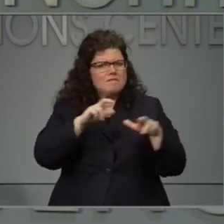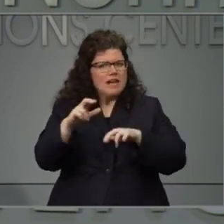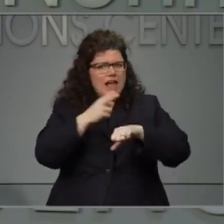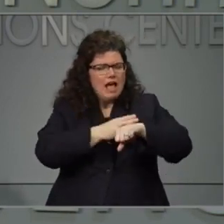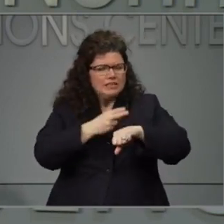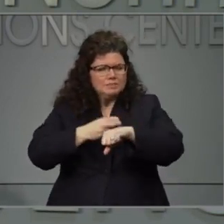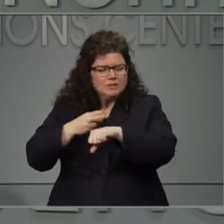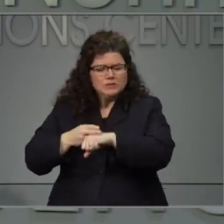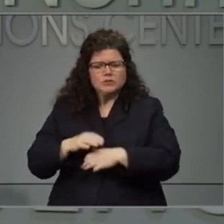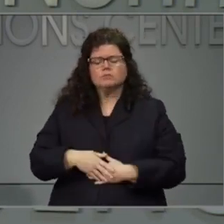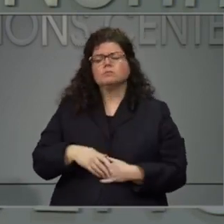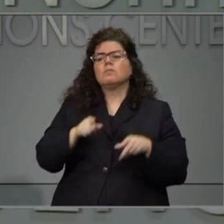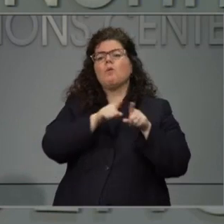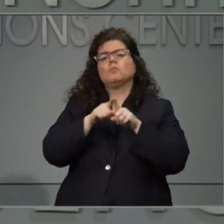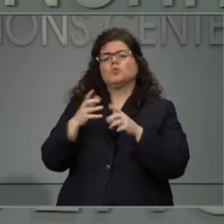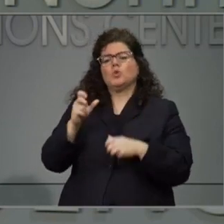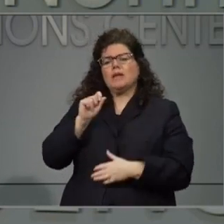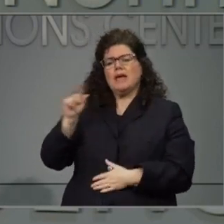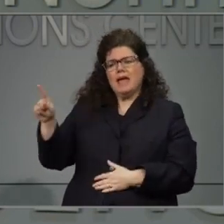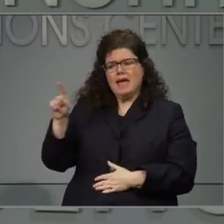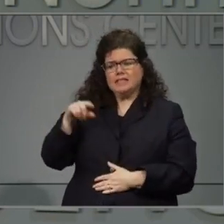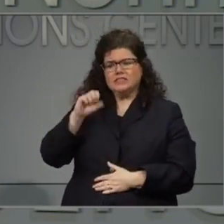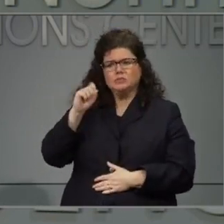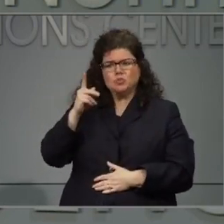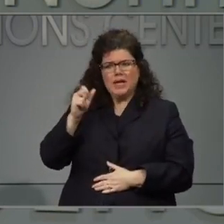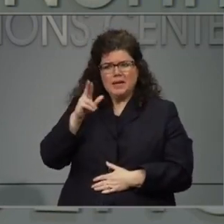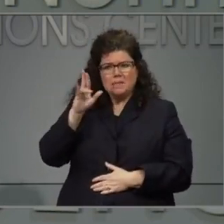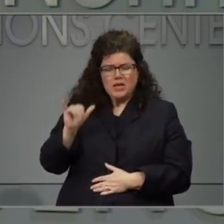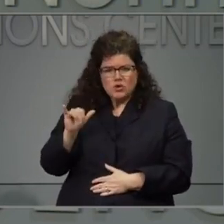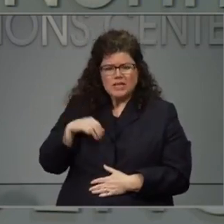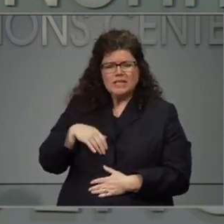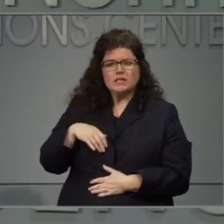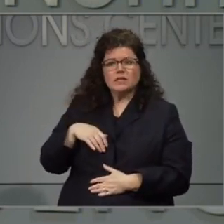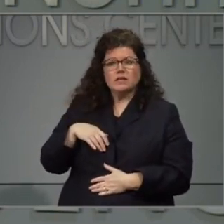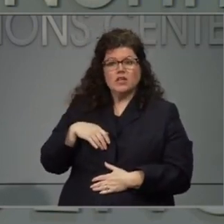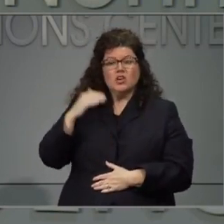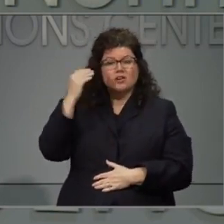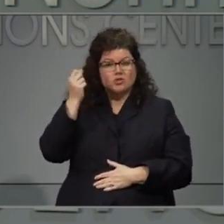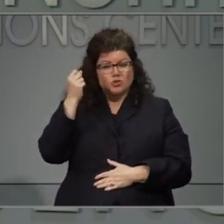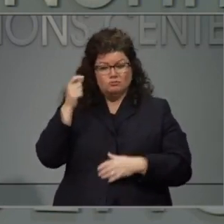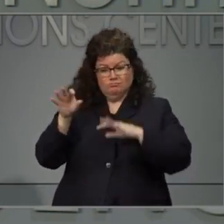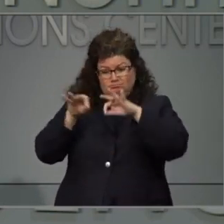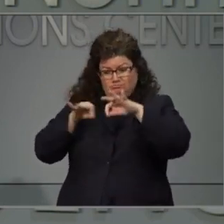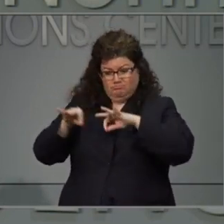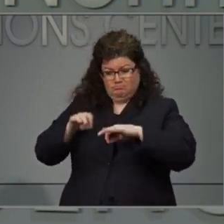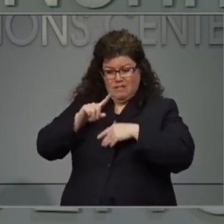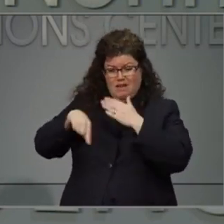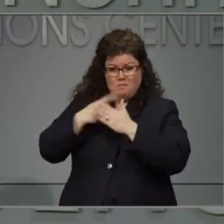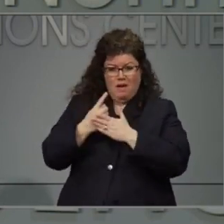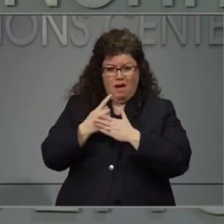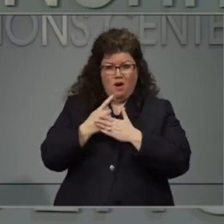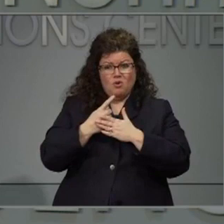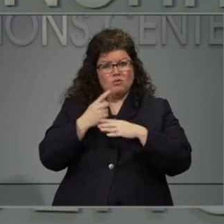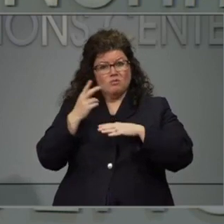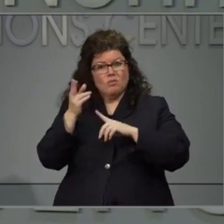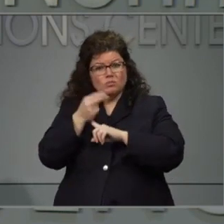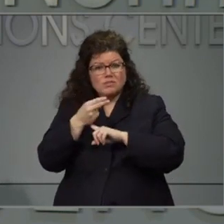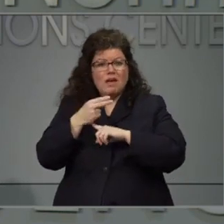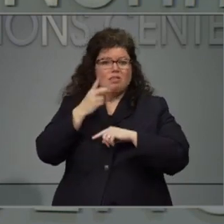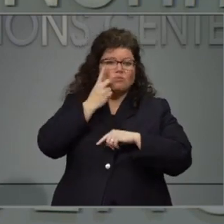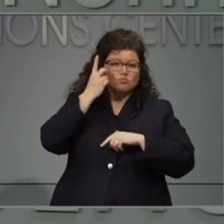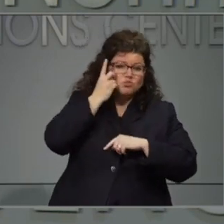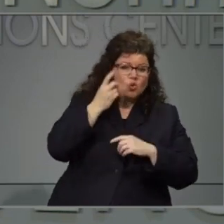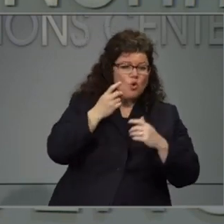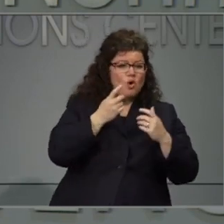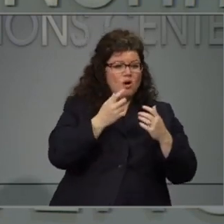or Director Sprayberry, is the approval for non-congregate housing something that you all could use to help